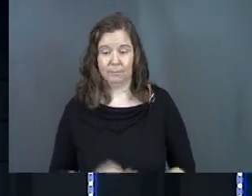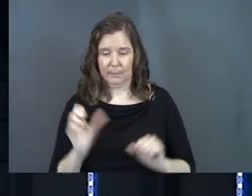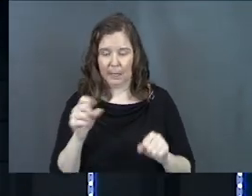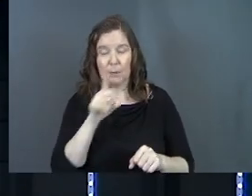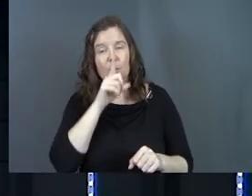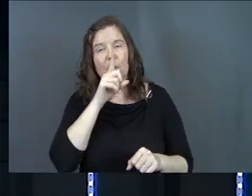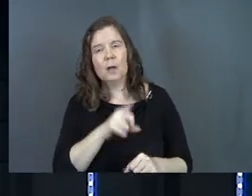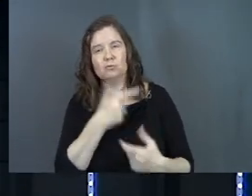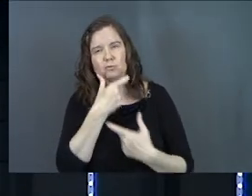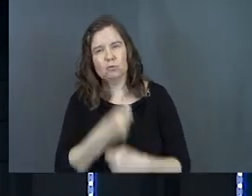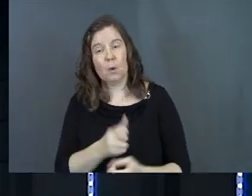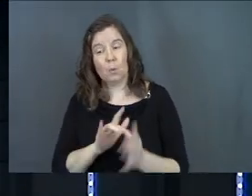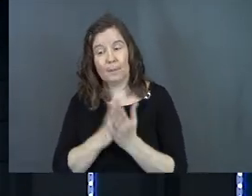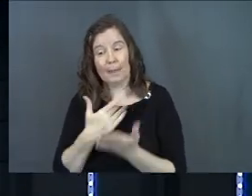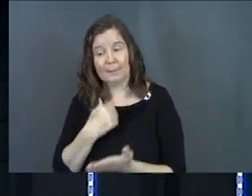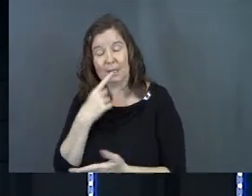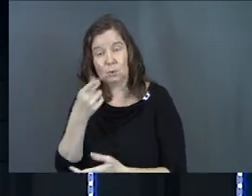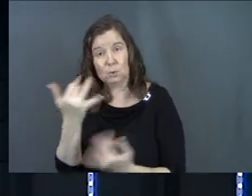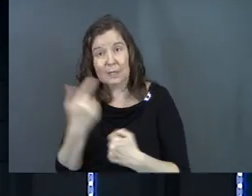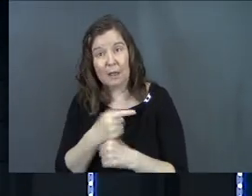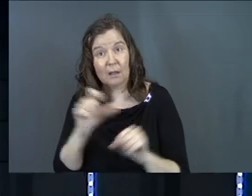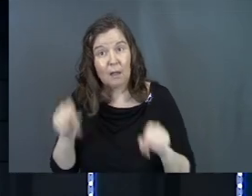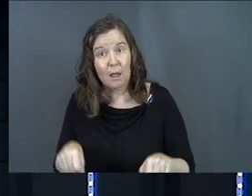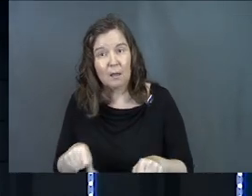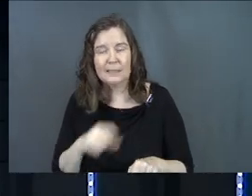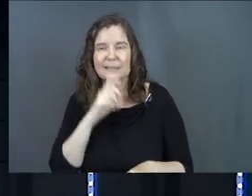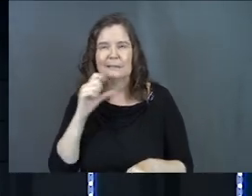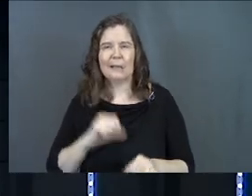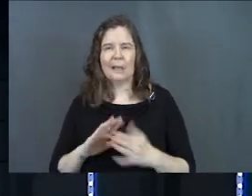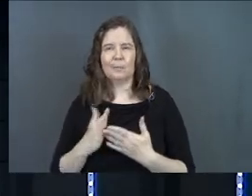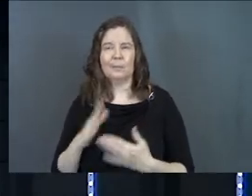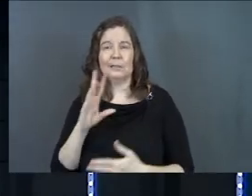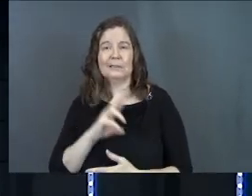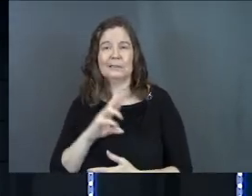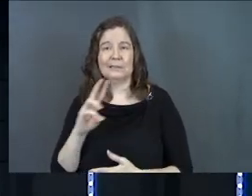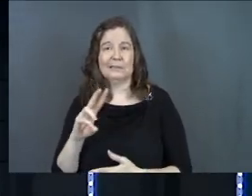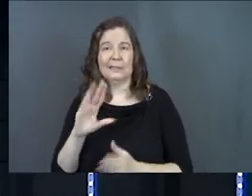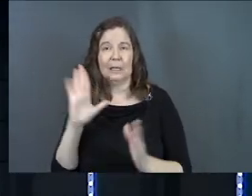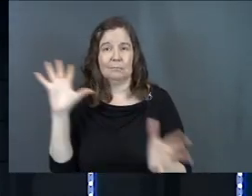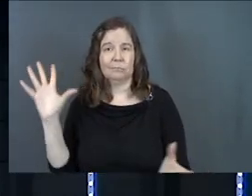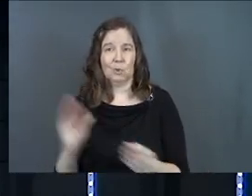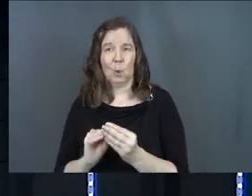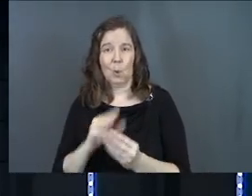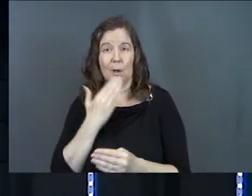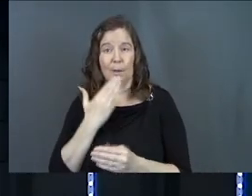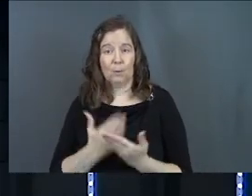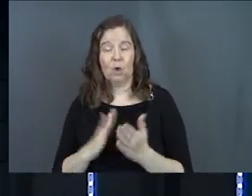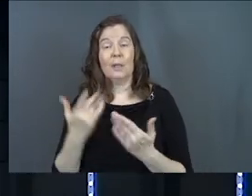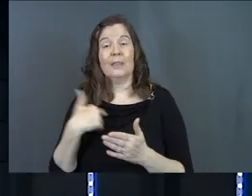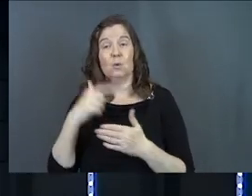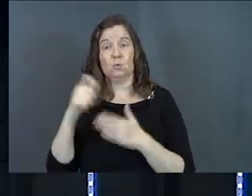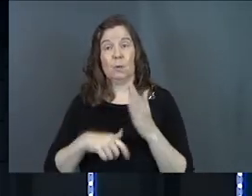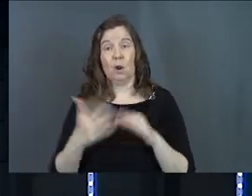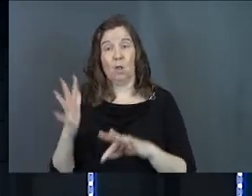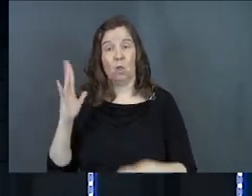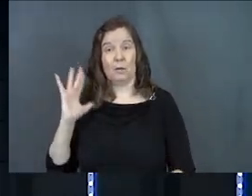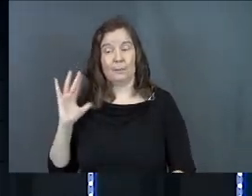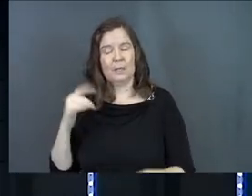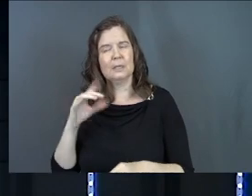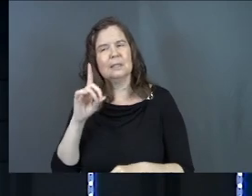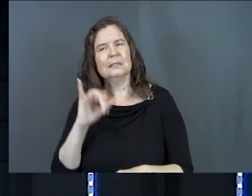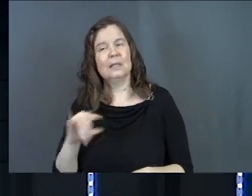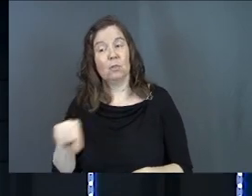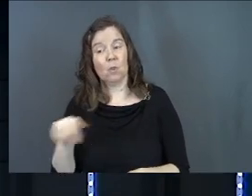Can you actually trust what the Bible says to you today? It's an ancient book, 66 books. In fact, this was written a long time ago.